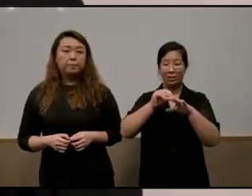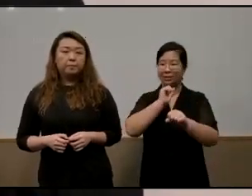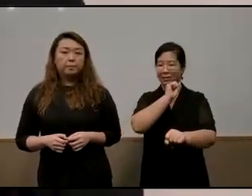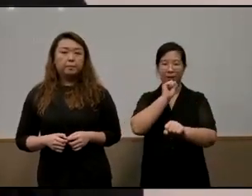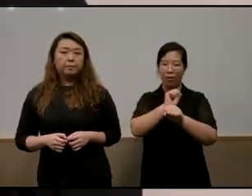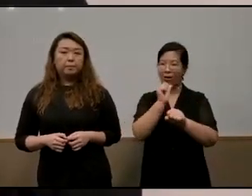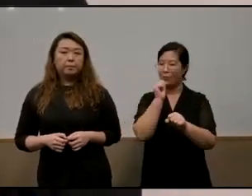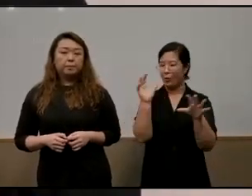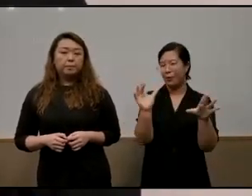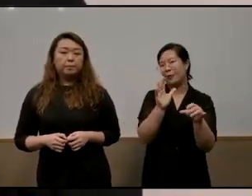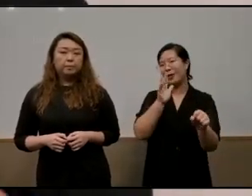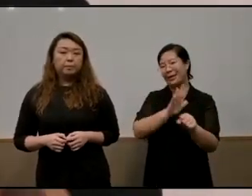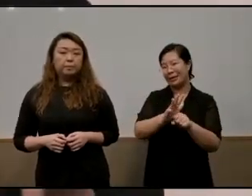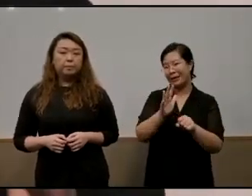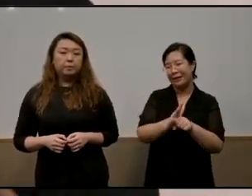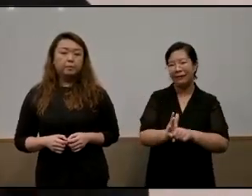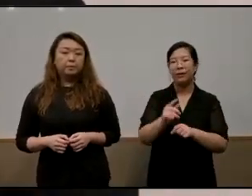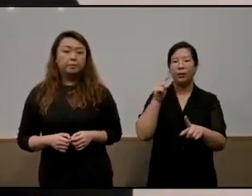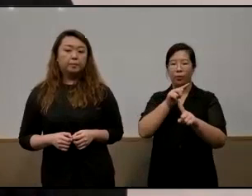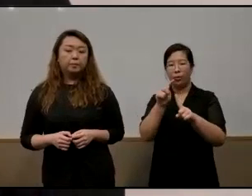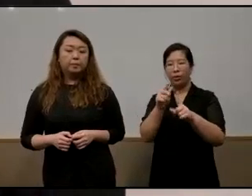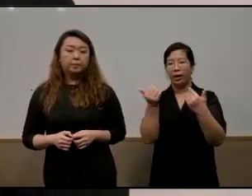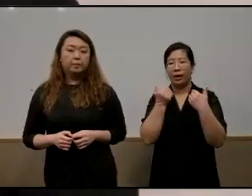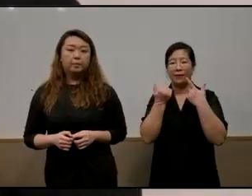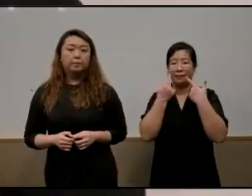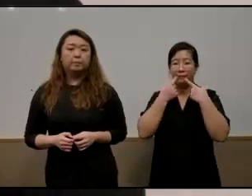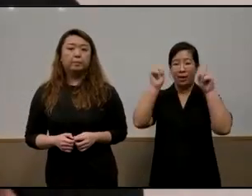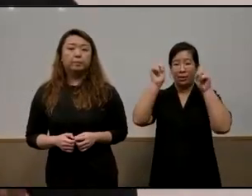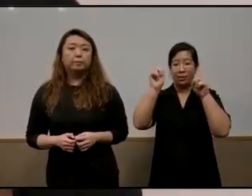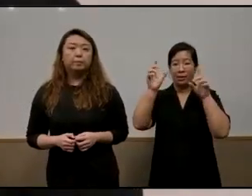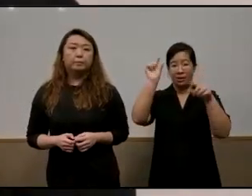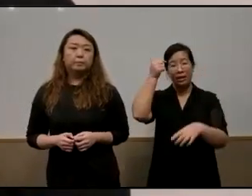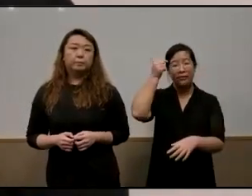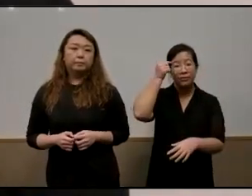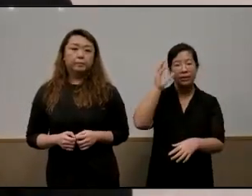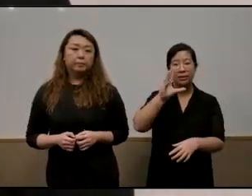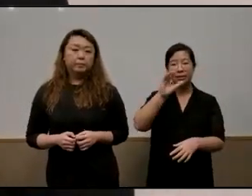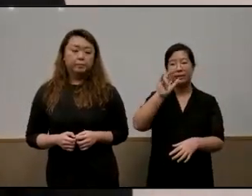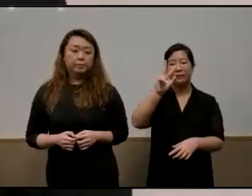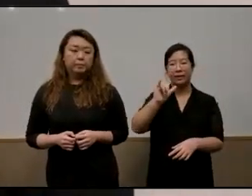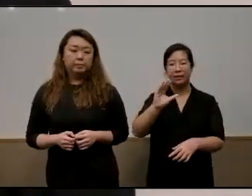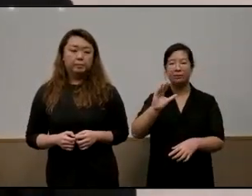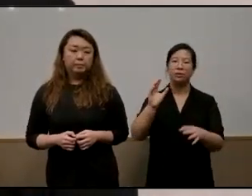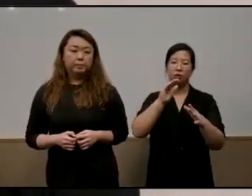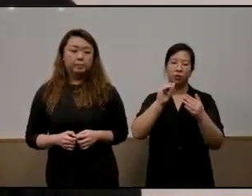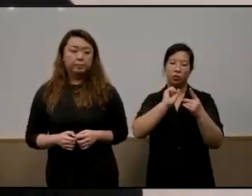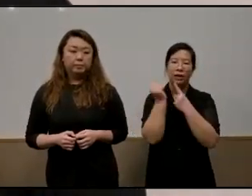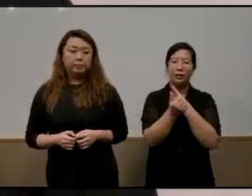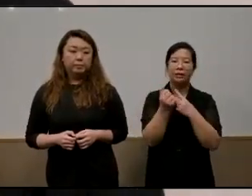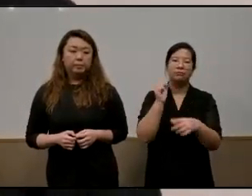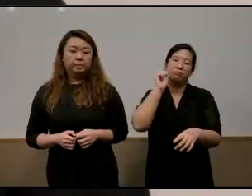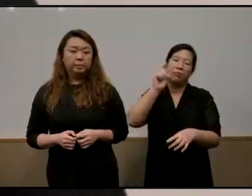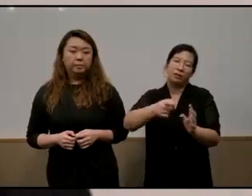doing enough you know when you have a successful government civil society have very little space we should try to claim it back